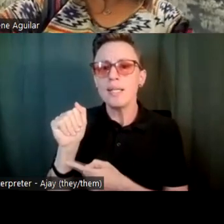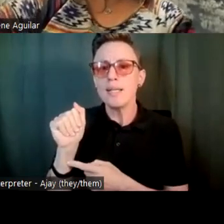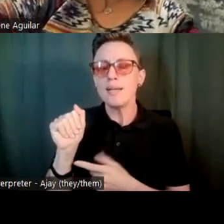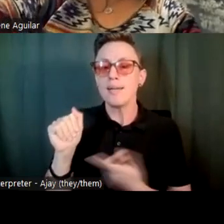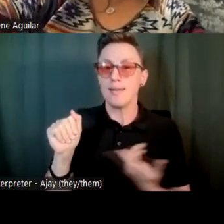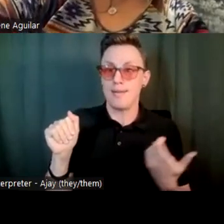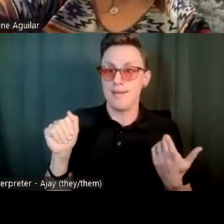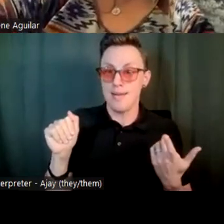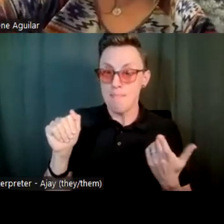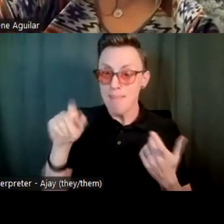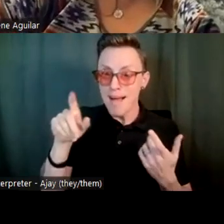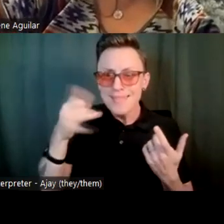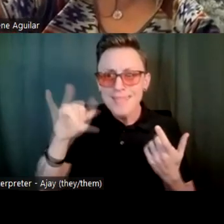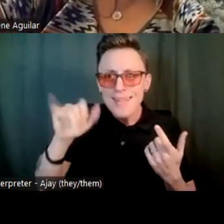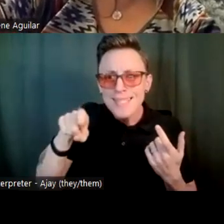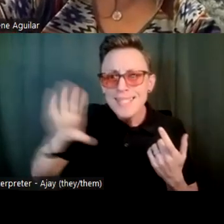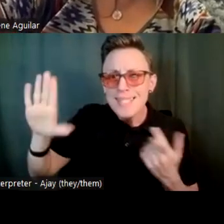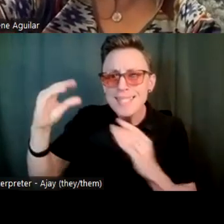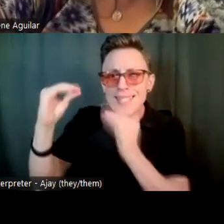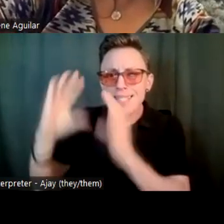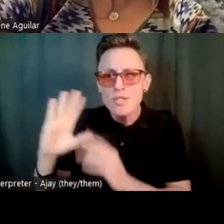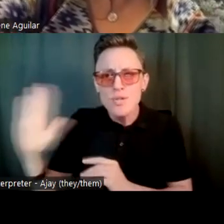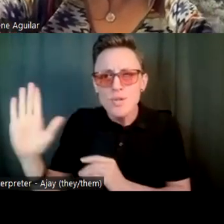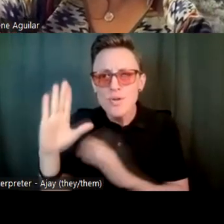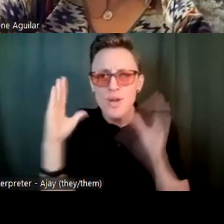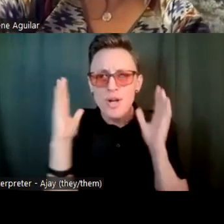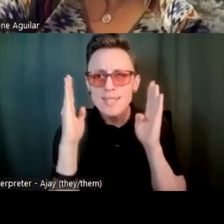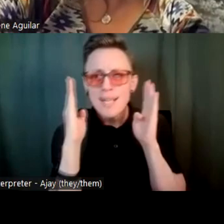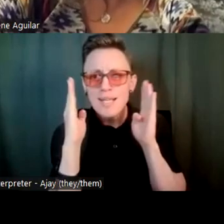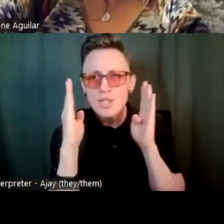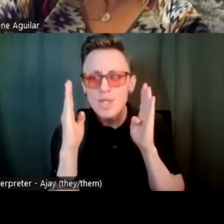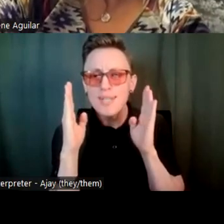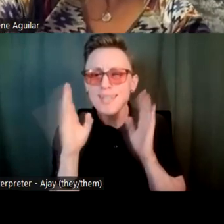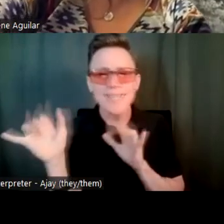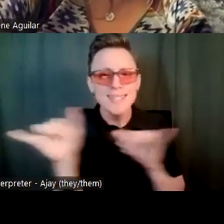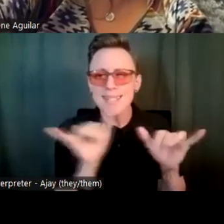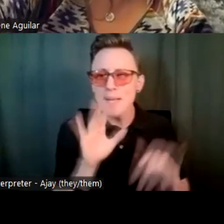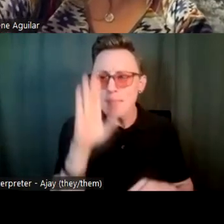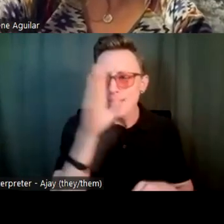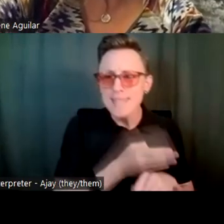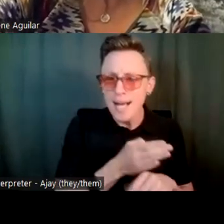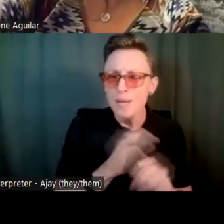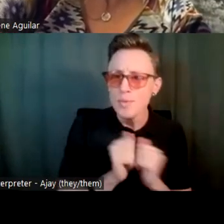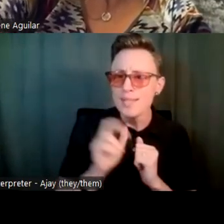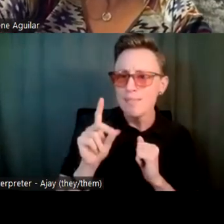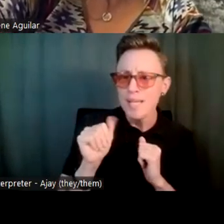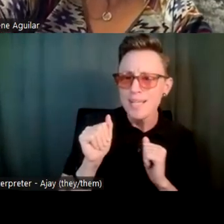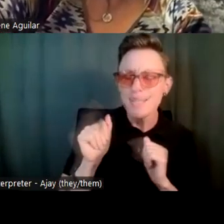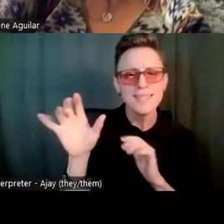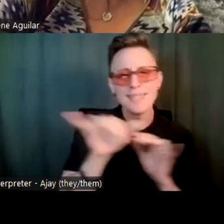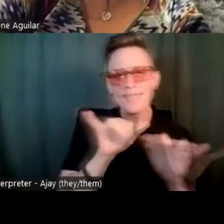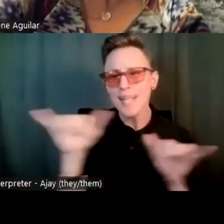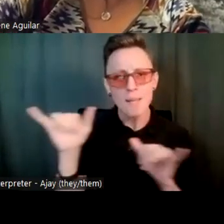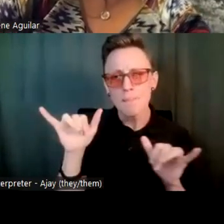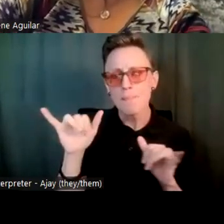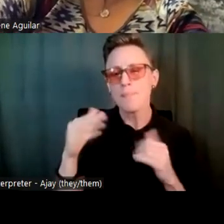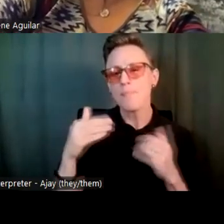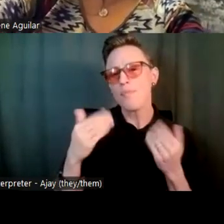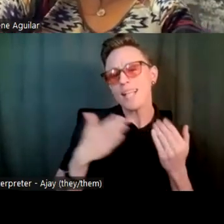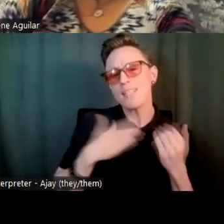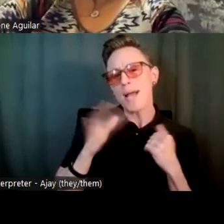attention just as much as my kids with, with disabilities, you know, so that's my input on that.